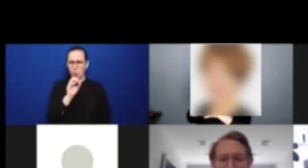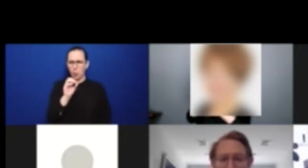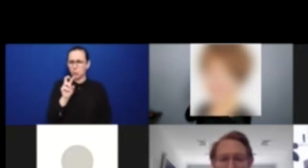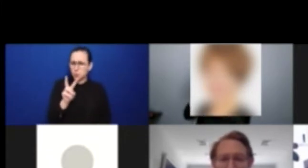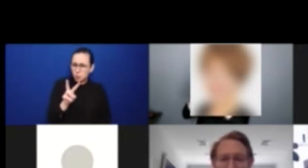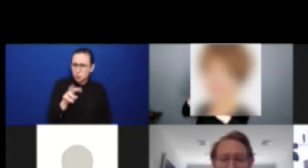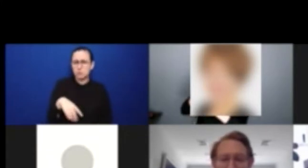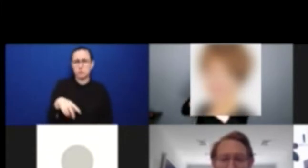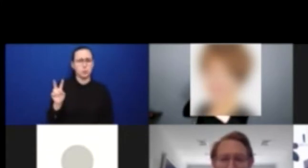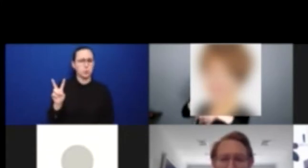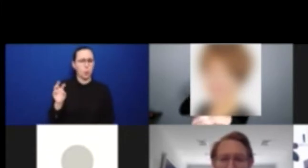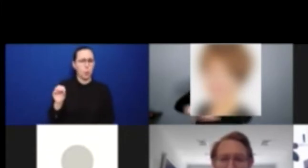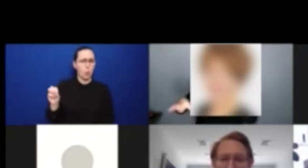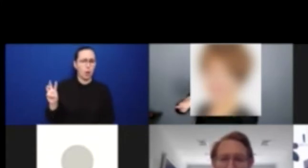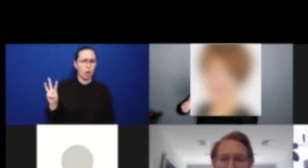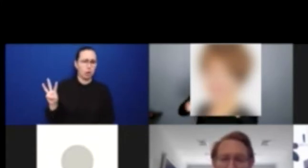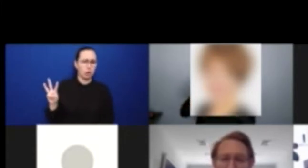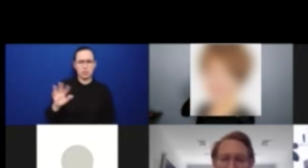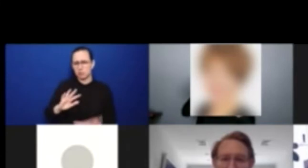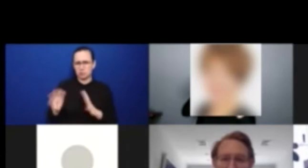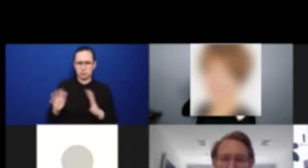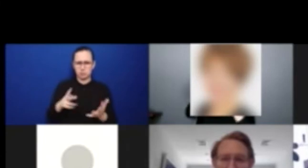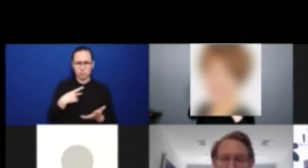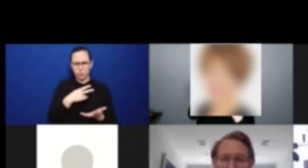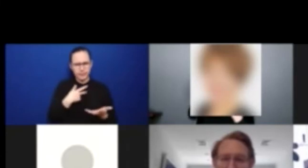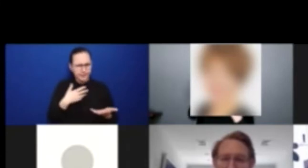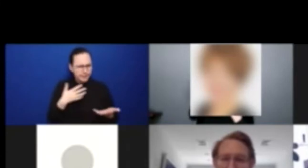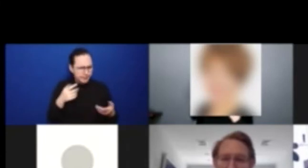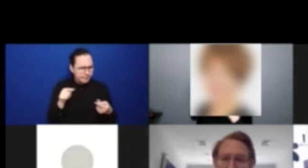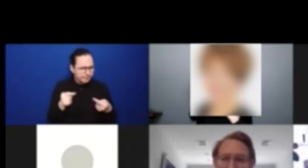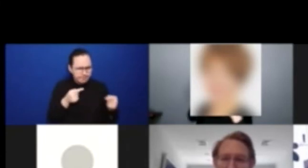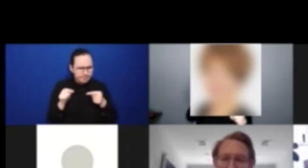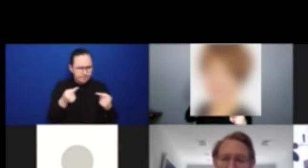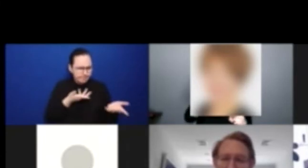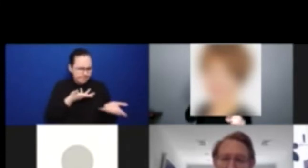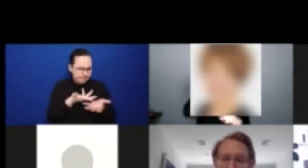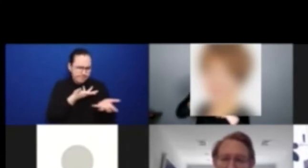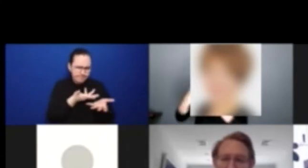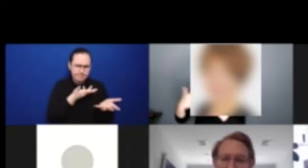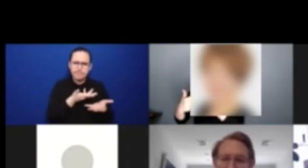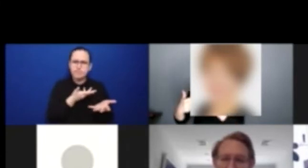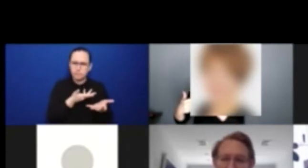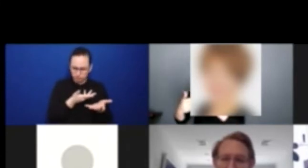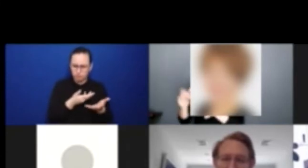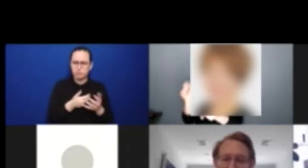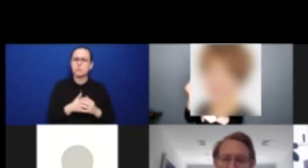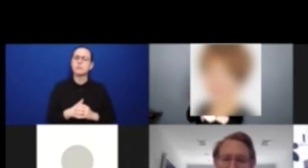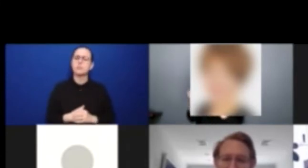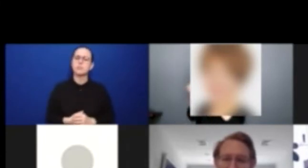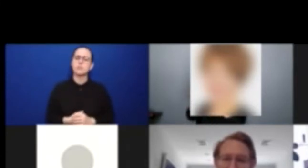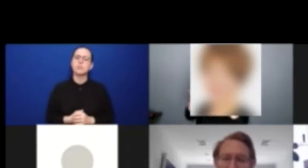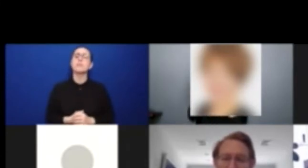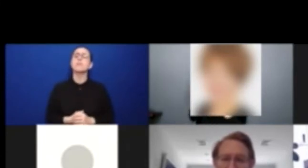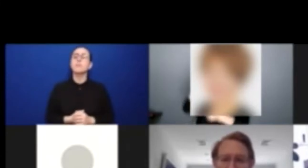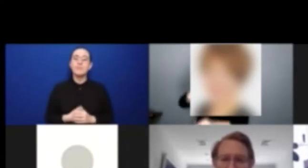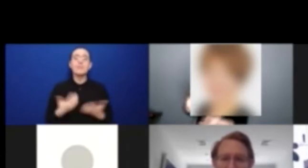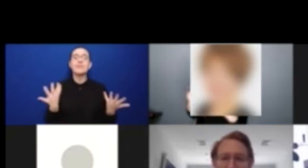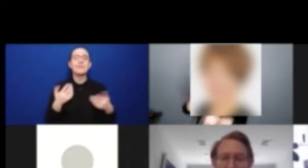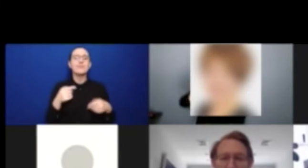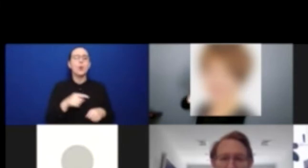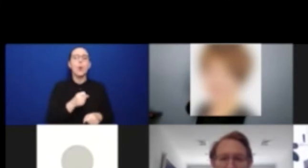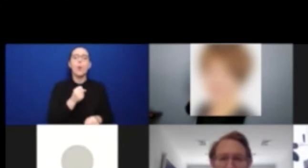from Ambassador Gallegos at the time of the working group meeting in January of 2004.